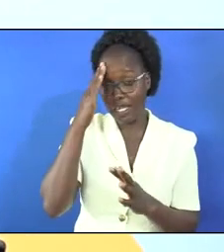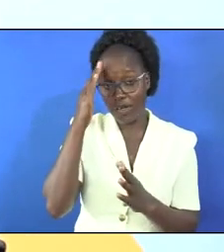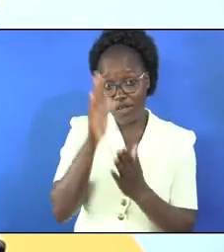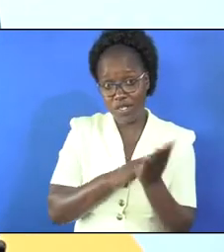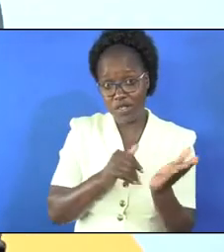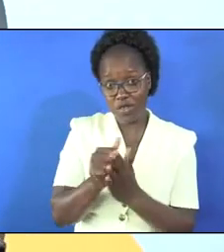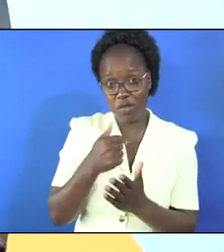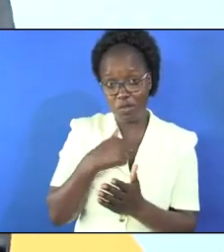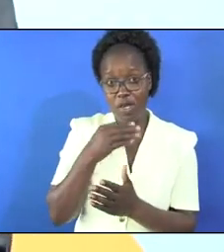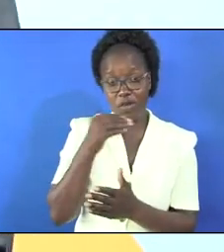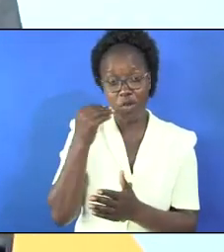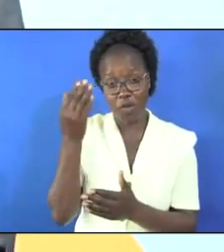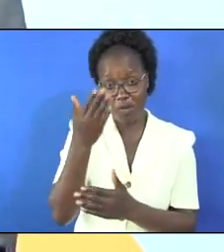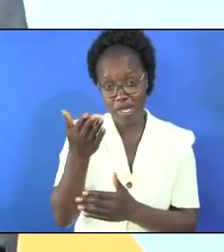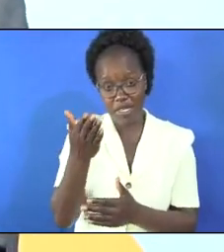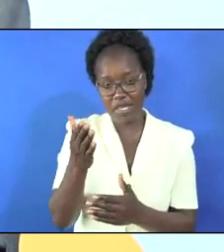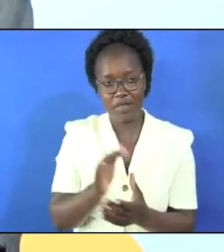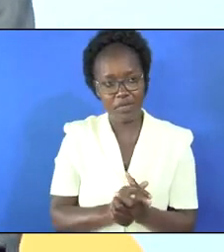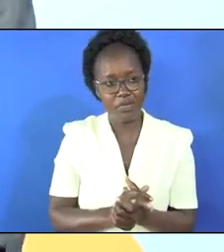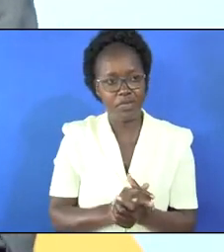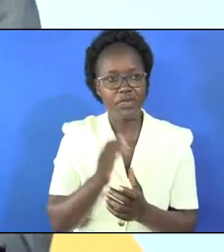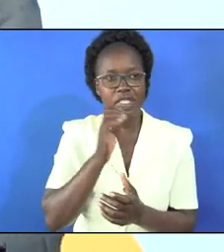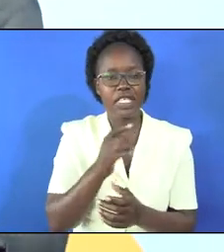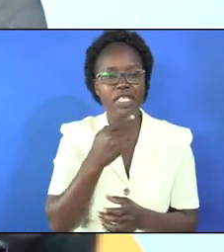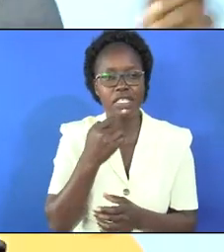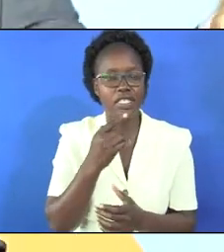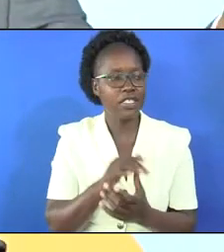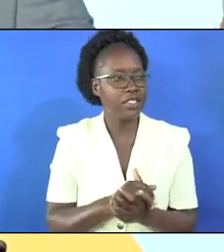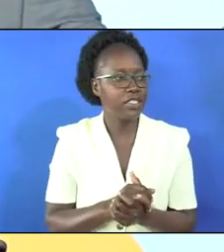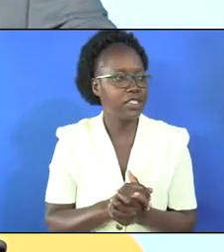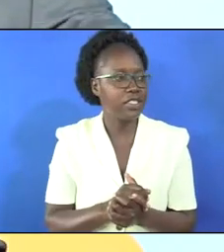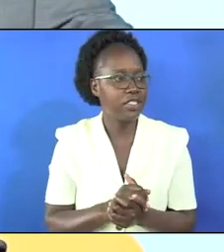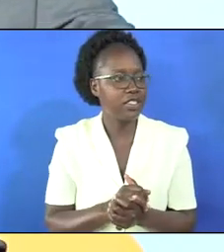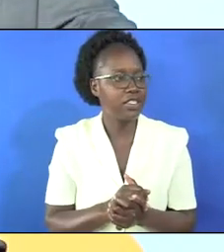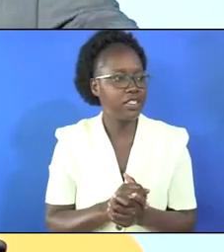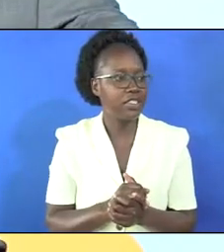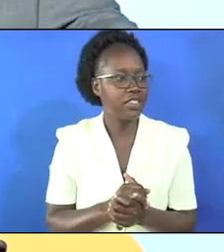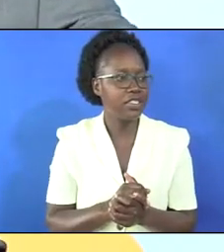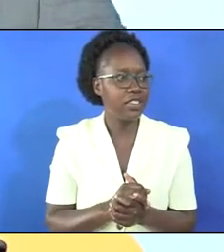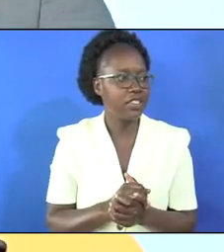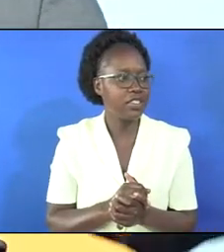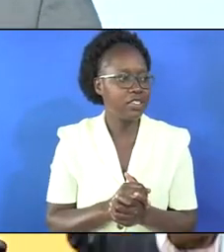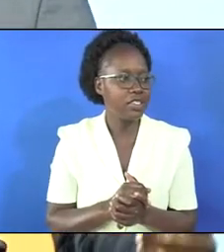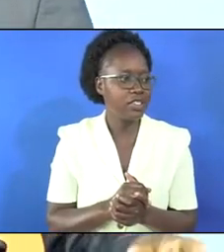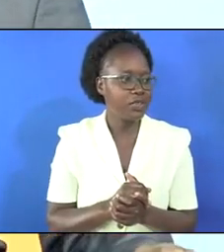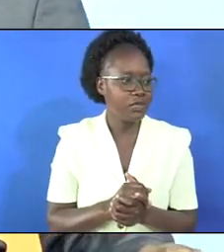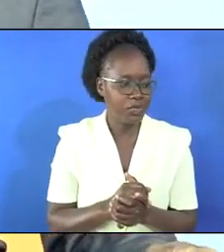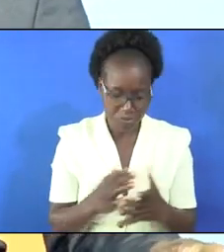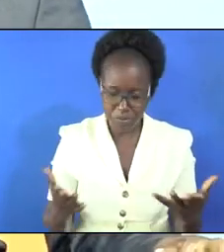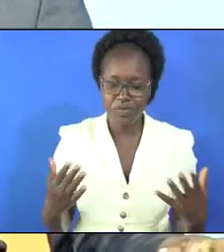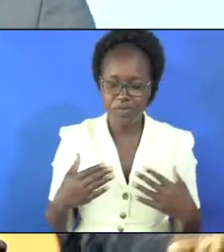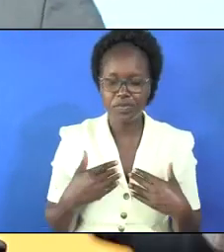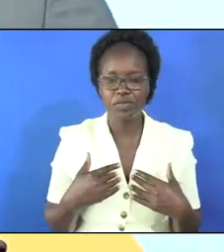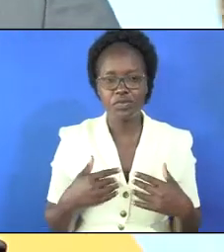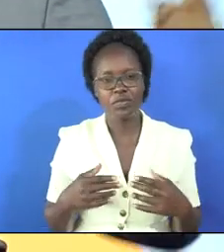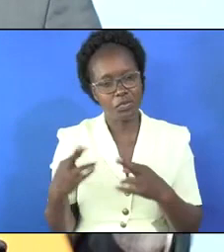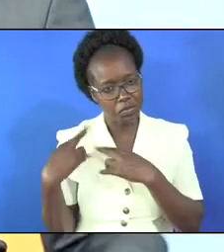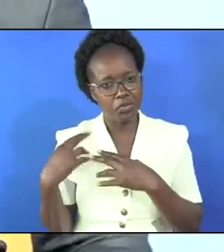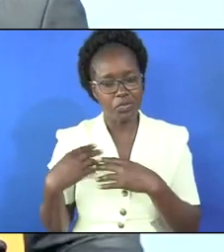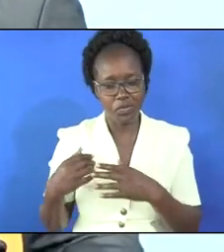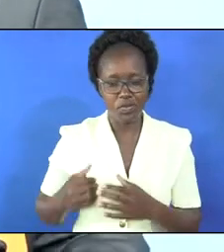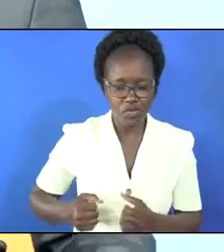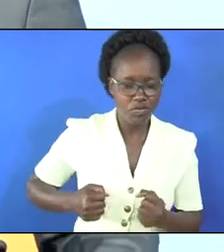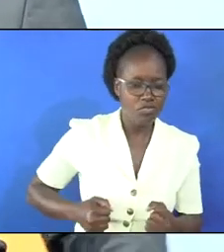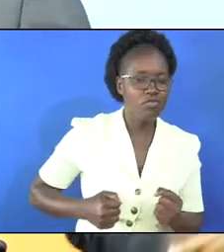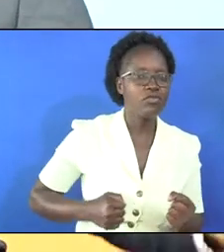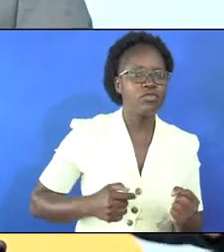destroy me at home then the elder said we let us take that with ourselves and then they took